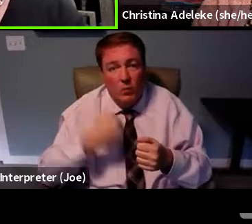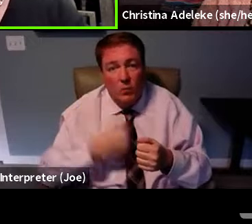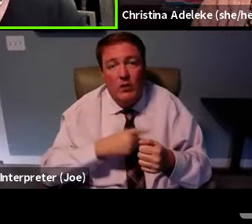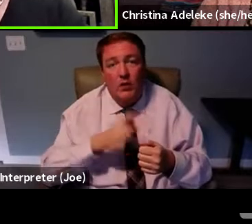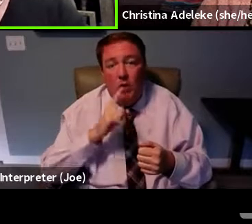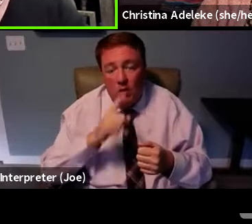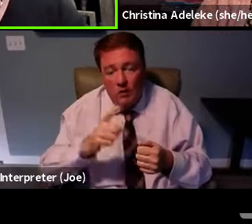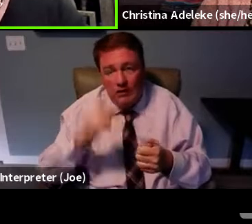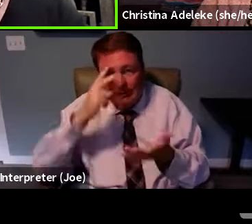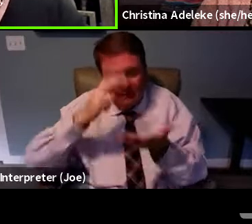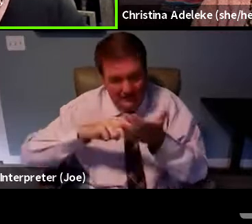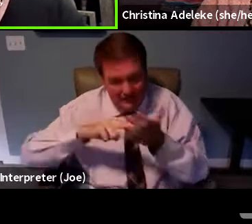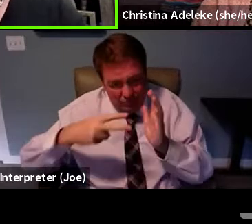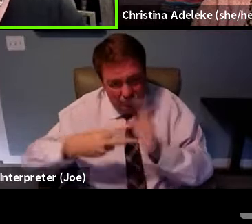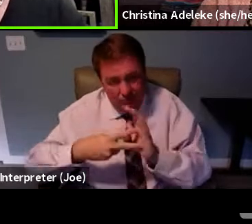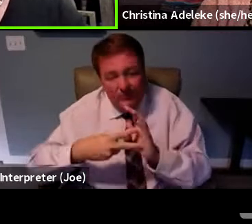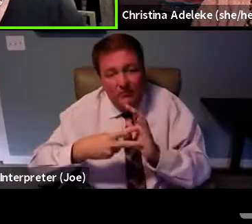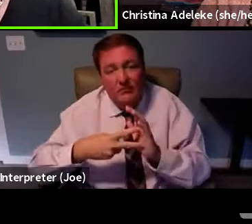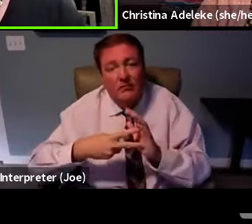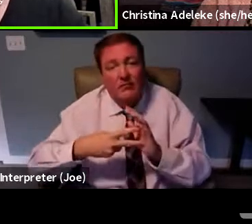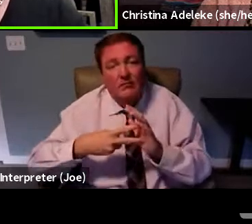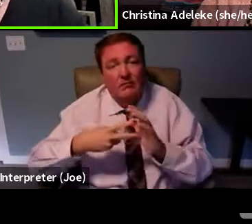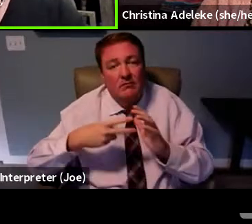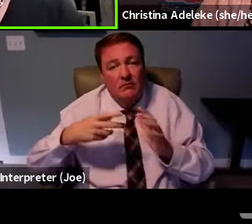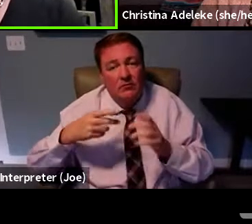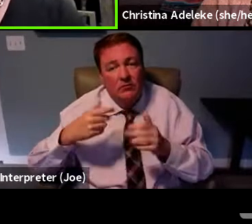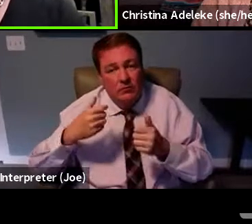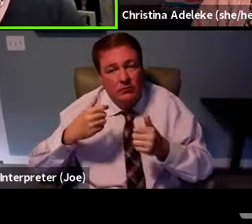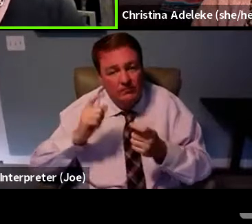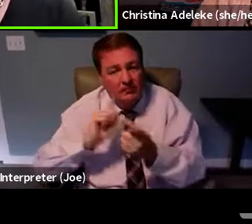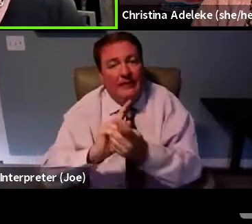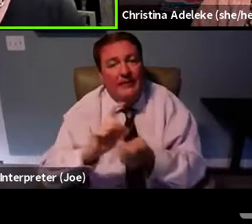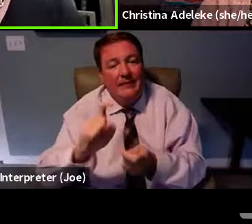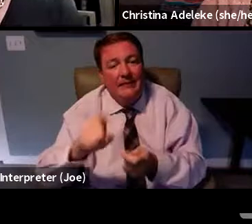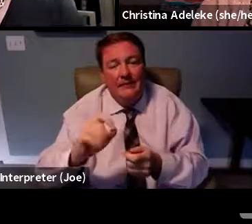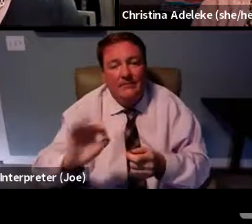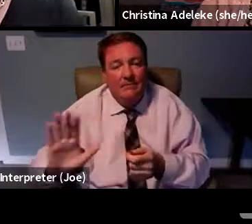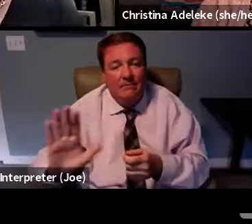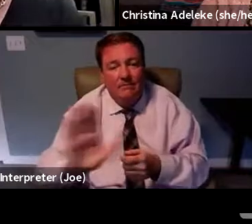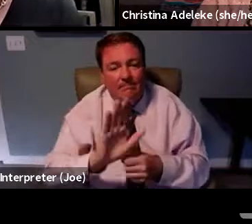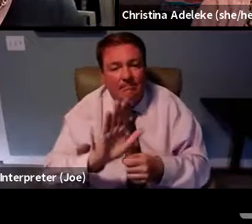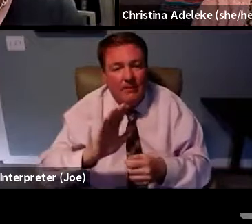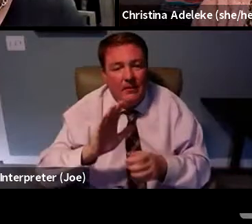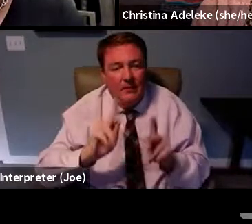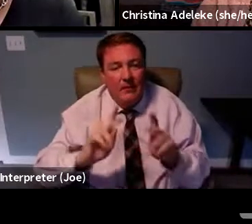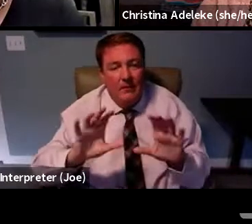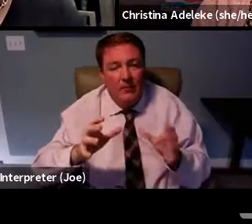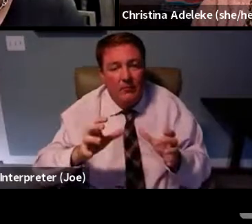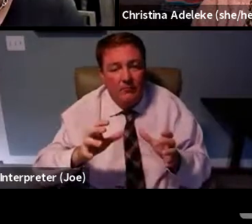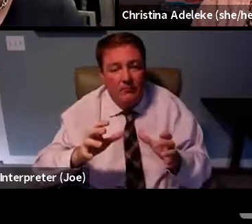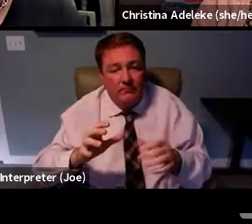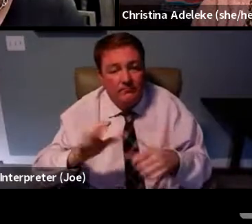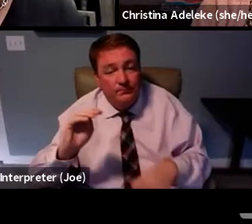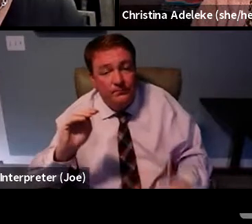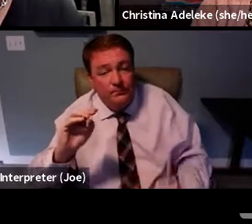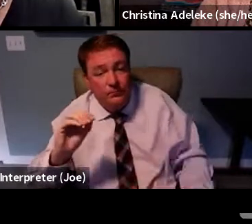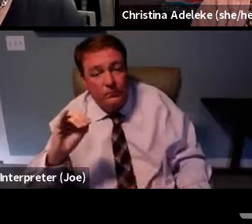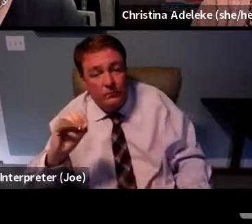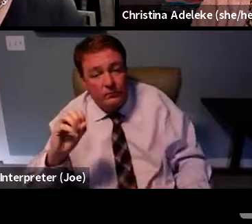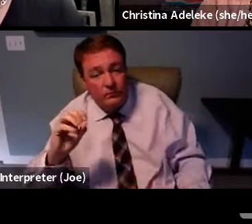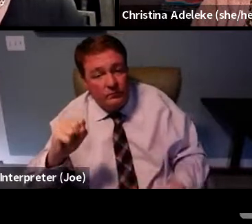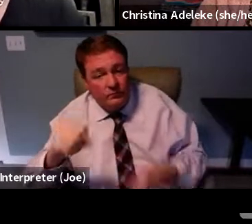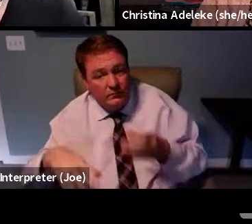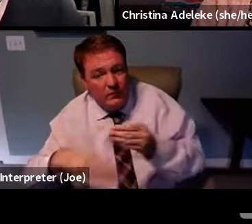very intentional to meet the needs of the aging population. Just to piggyback a little bit on that, one